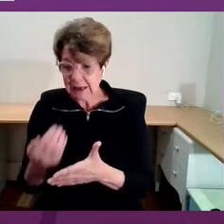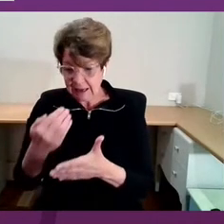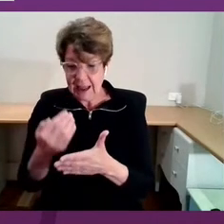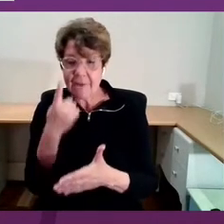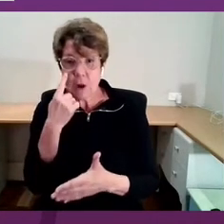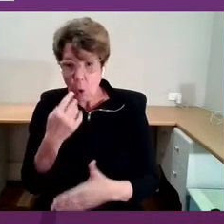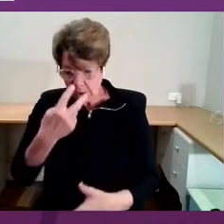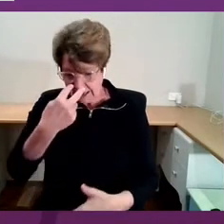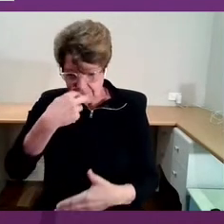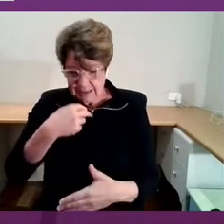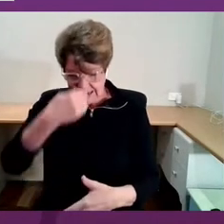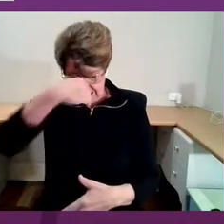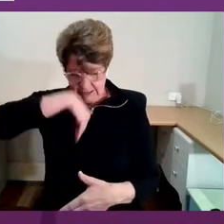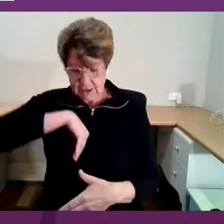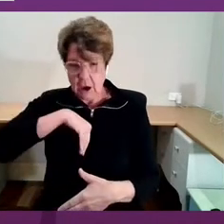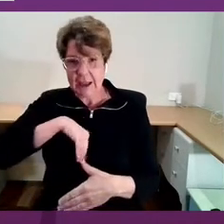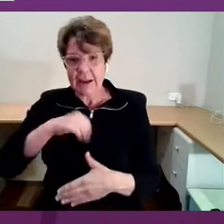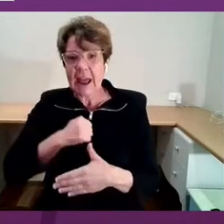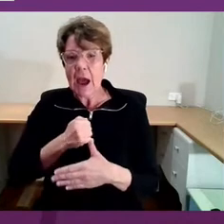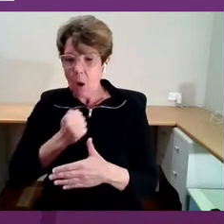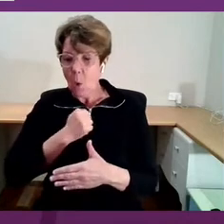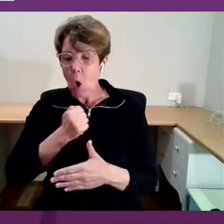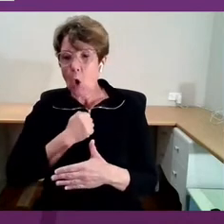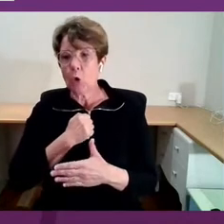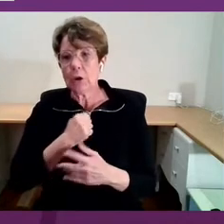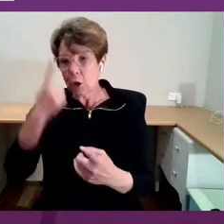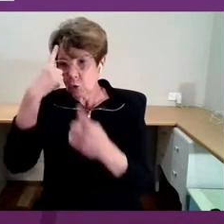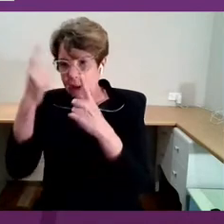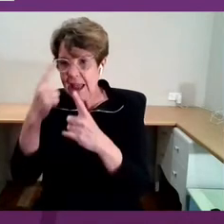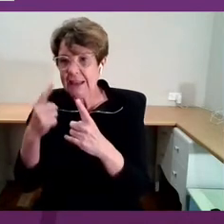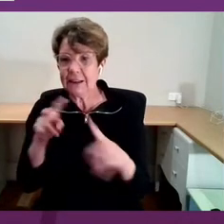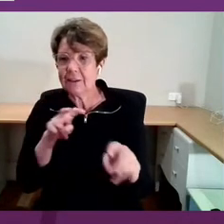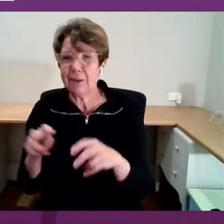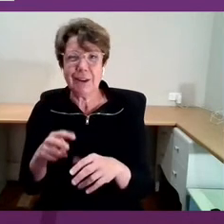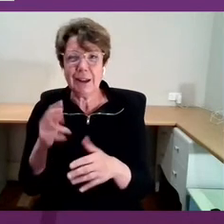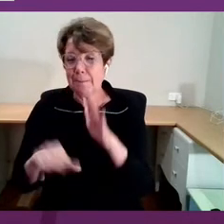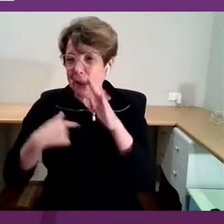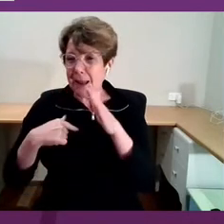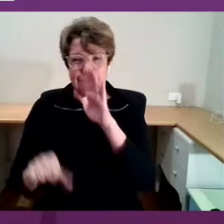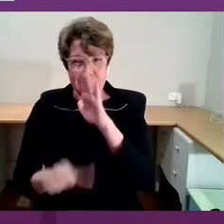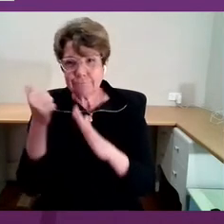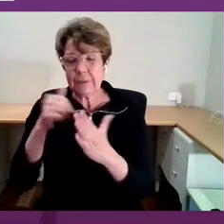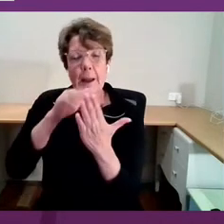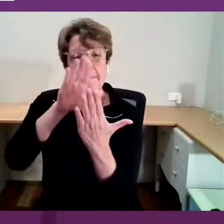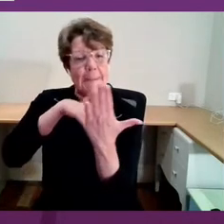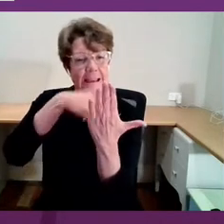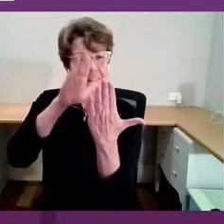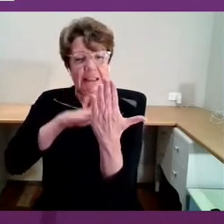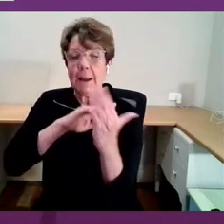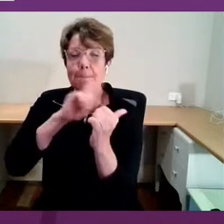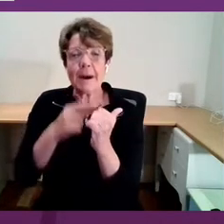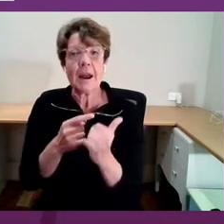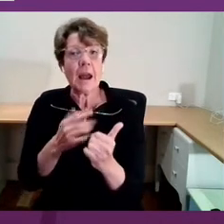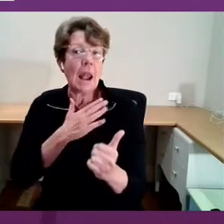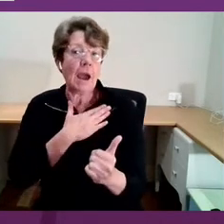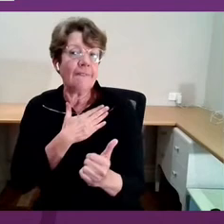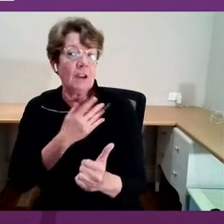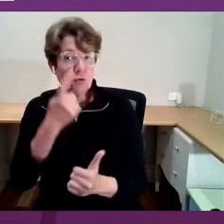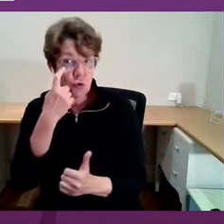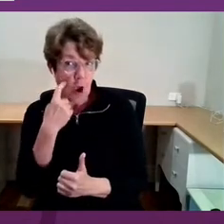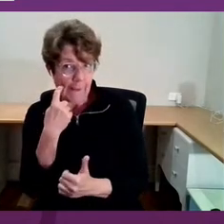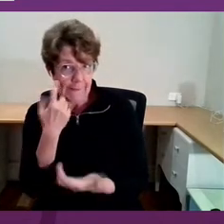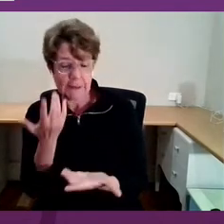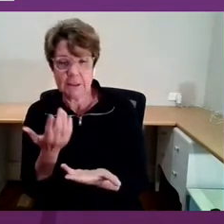our own creative ability. I can't paint for nuts, but I love trying it. And the leadership that you show